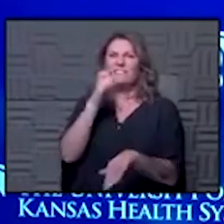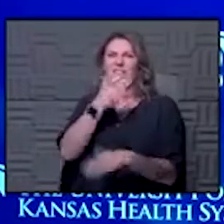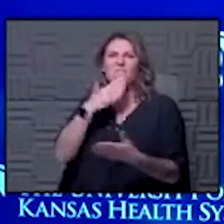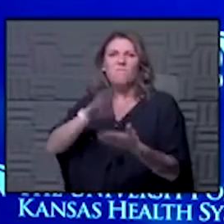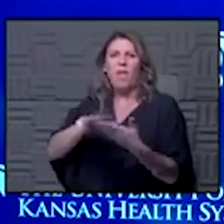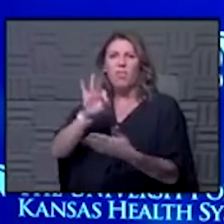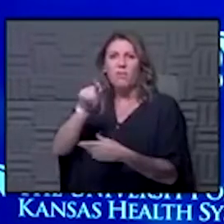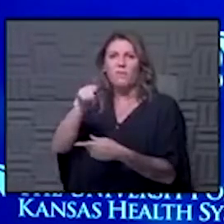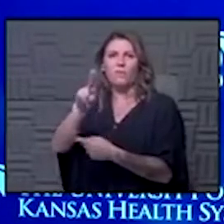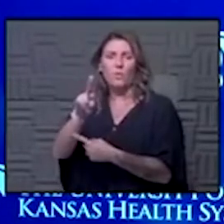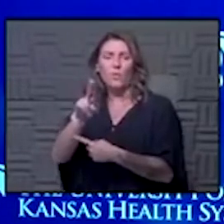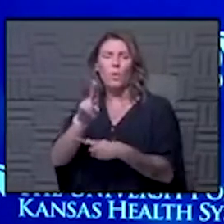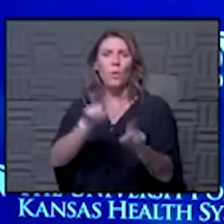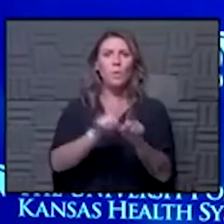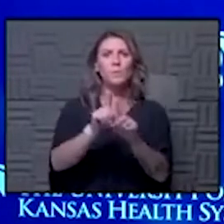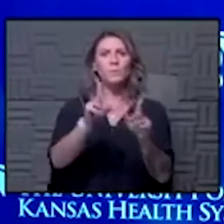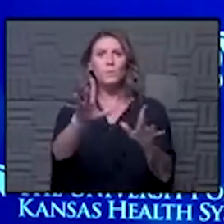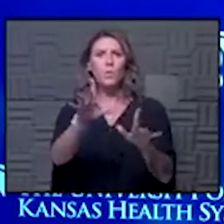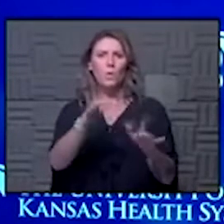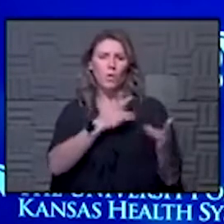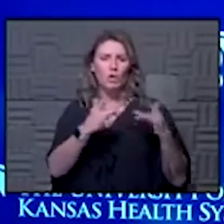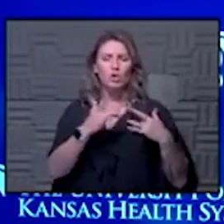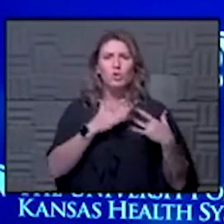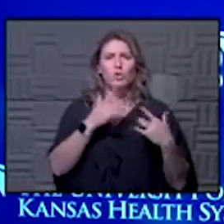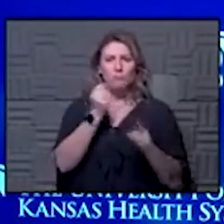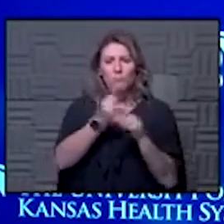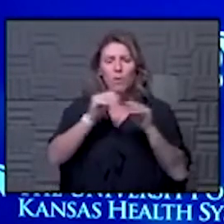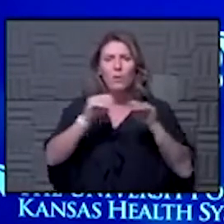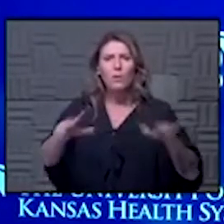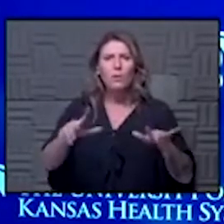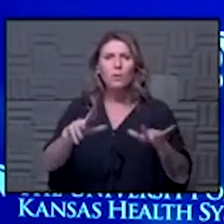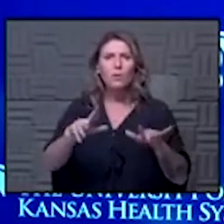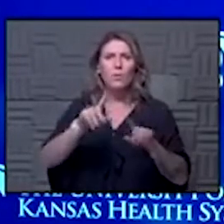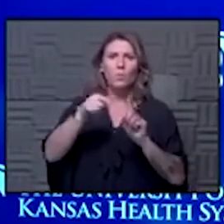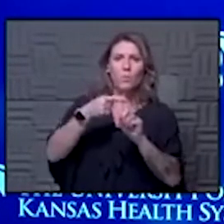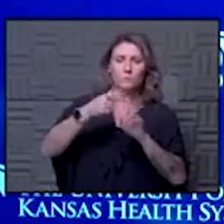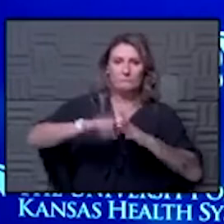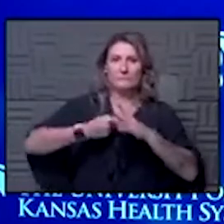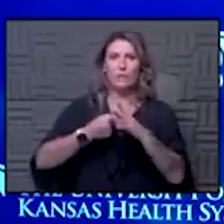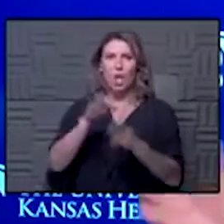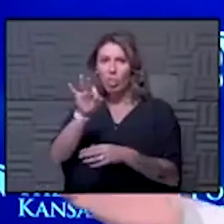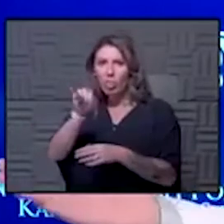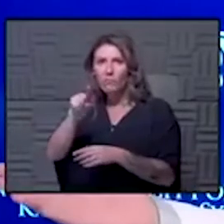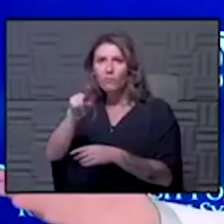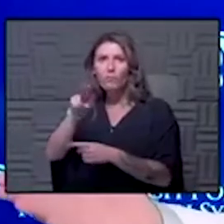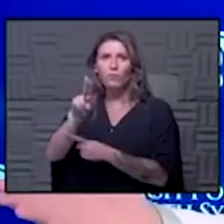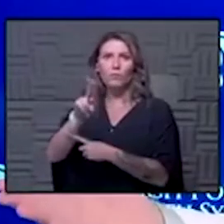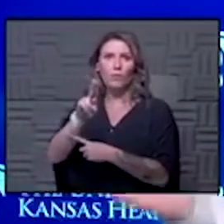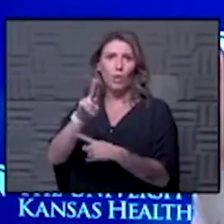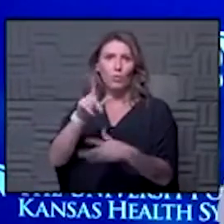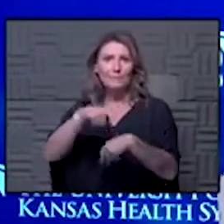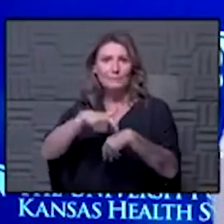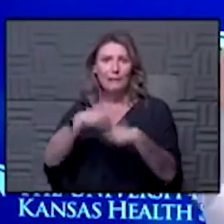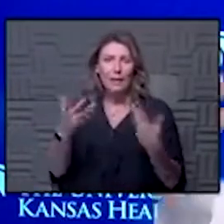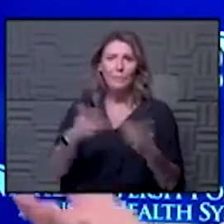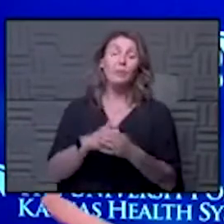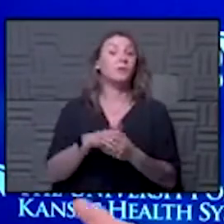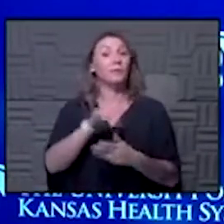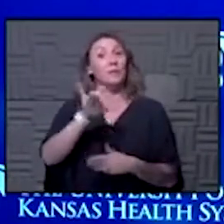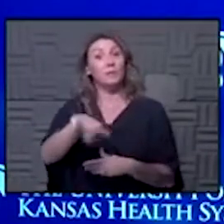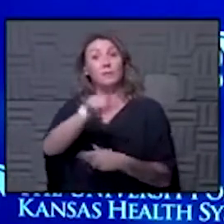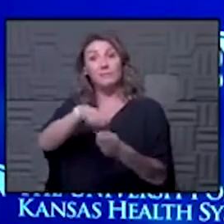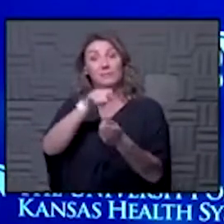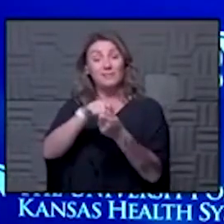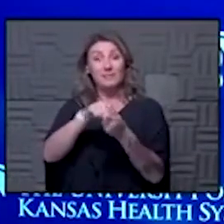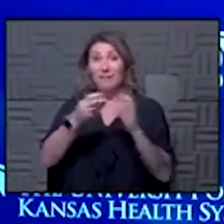are your pandemic related concerns going into flu season? Oh you bet so Hawk that's exactly the number we've been talking about all the time